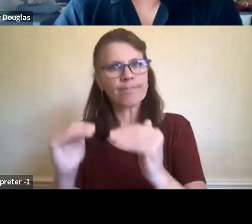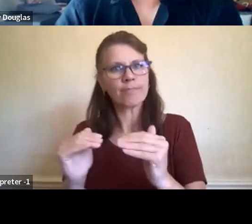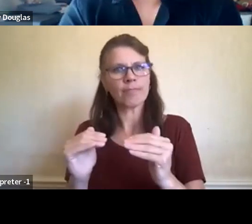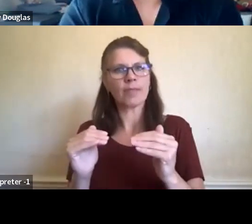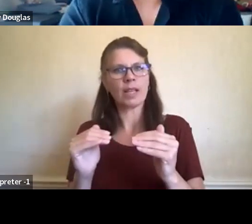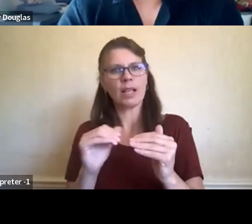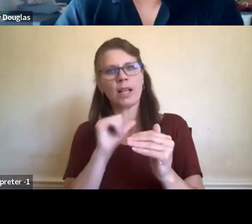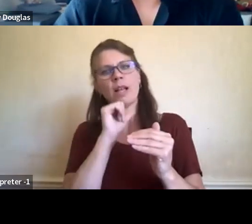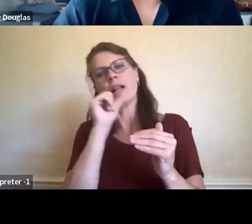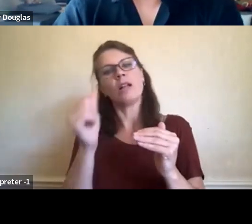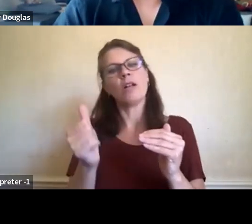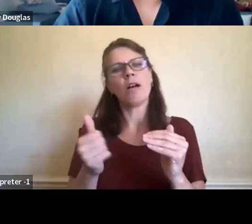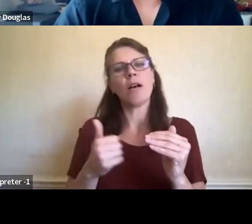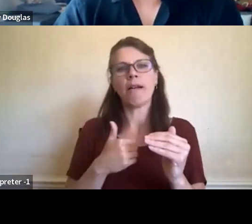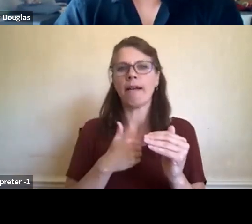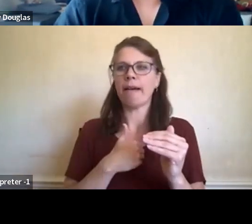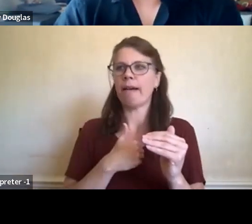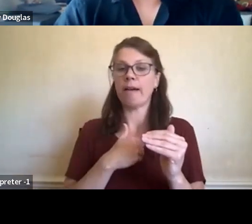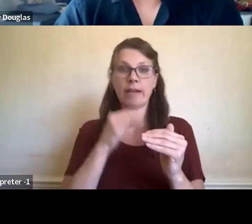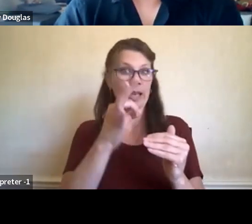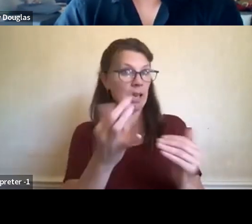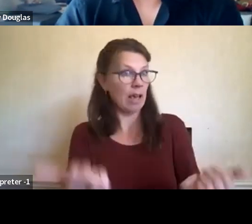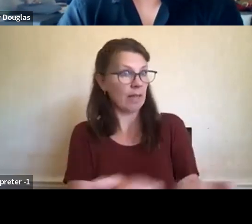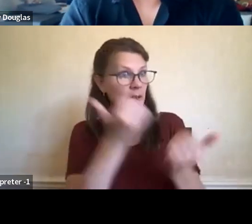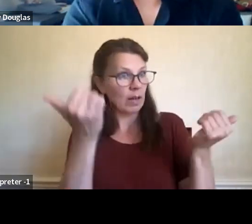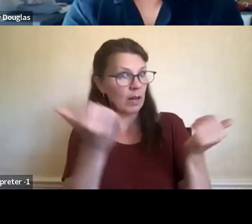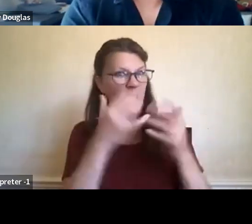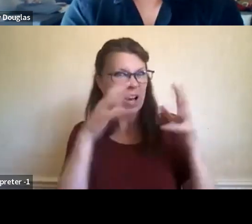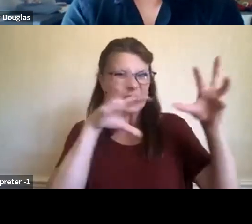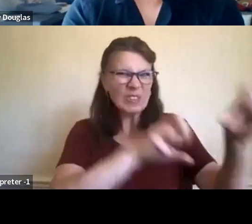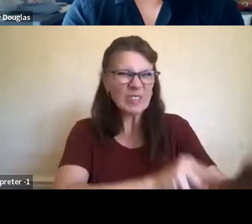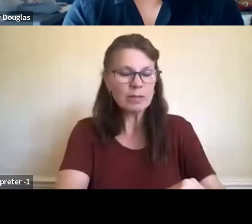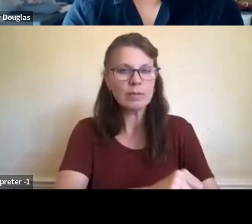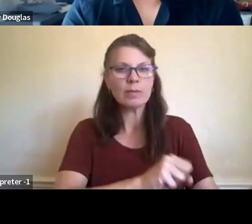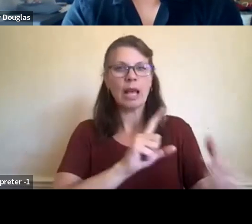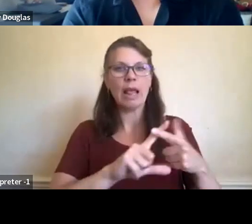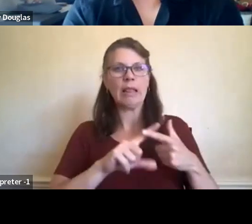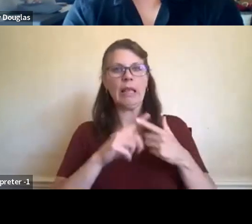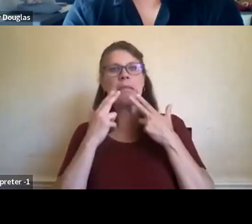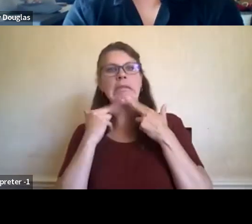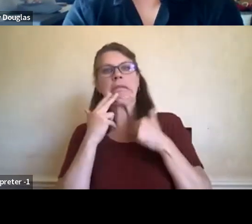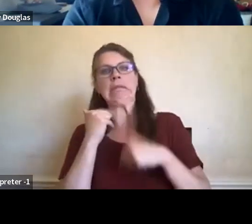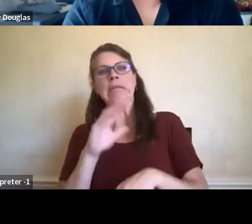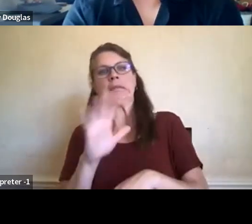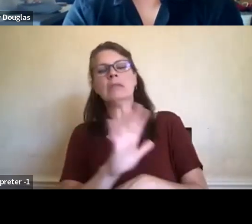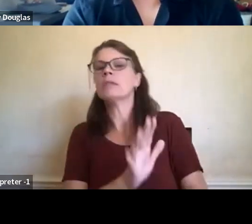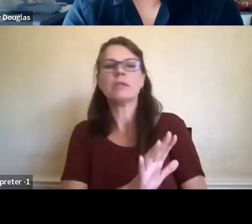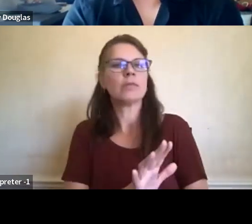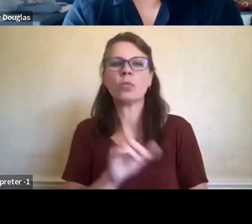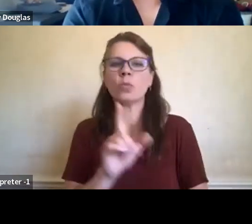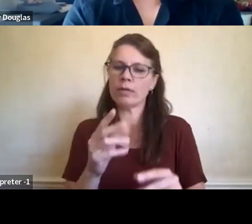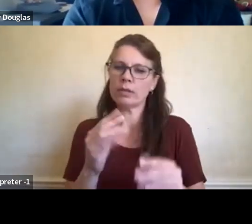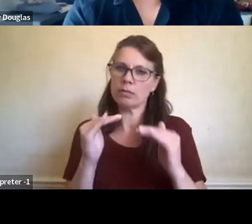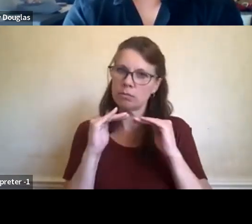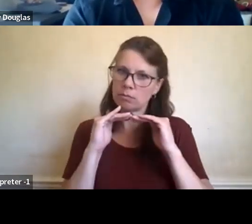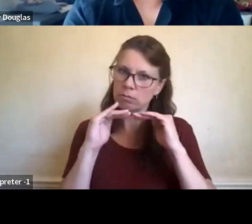quo of a boom and bust. Uh, I think in the urban setting, it creates its own challenges, but I think the, also